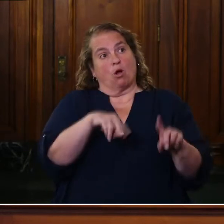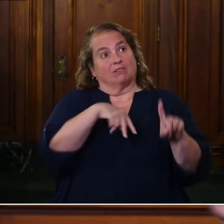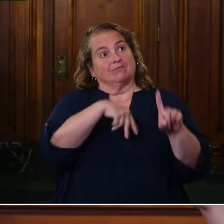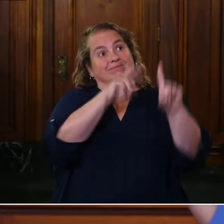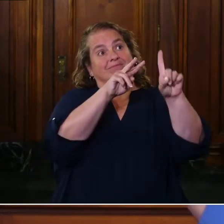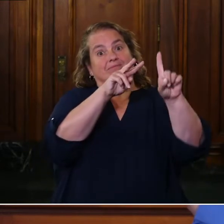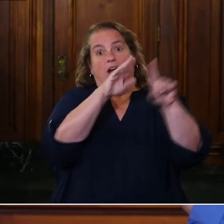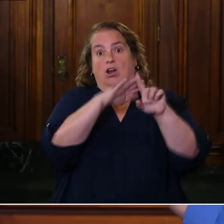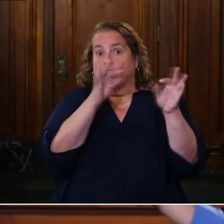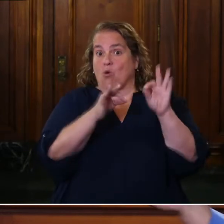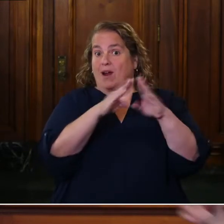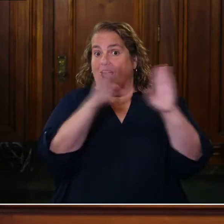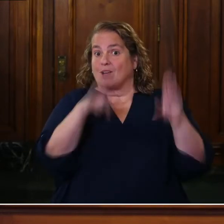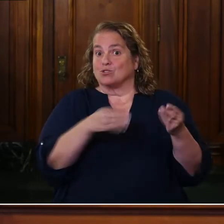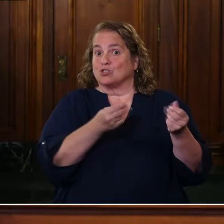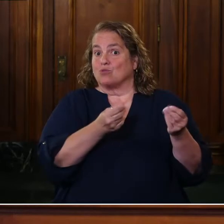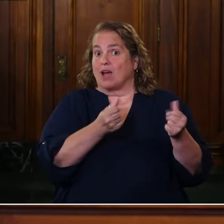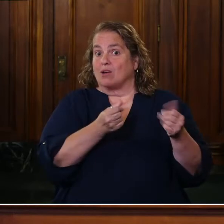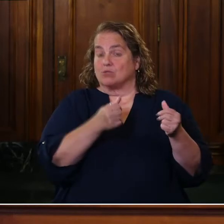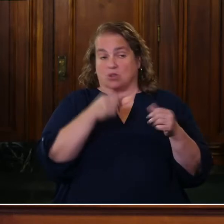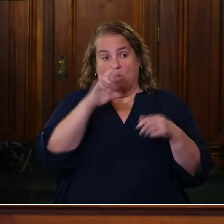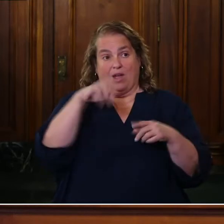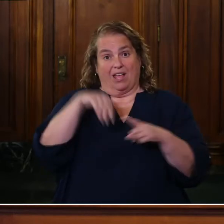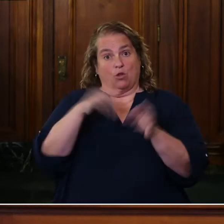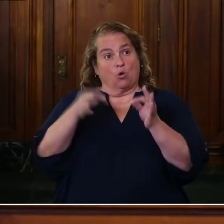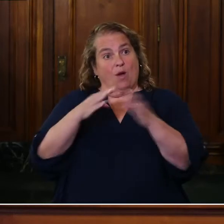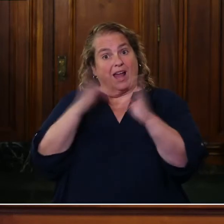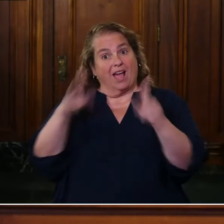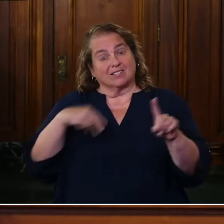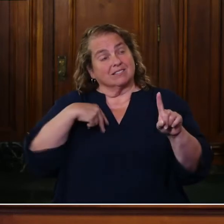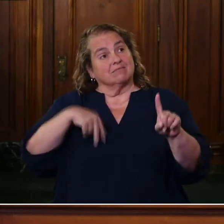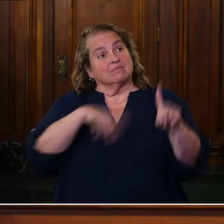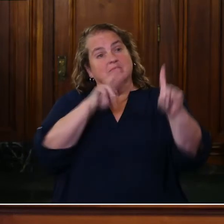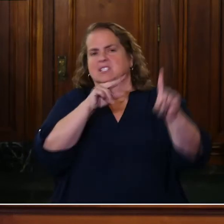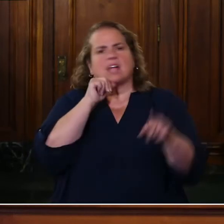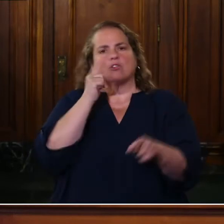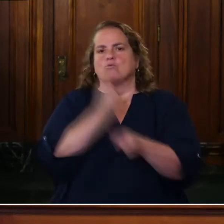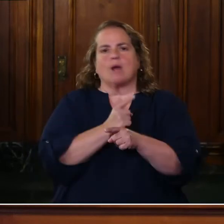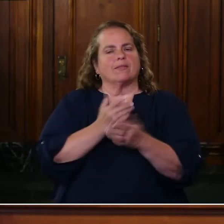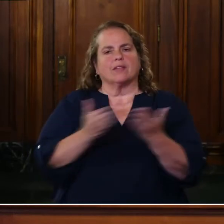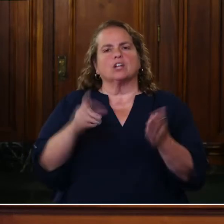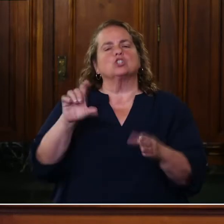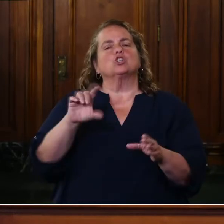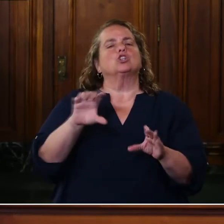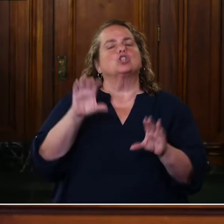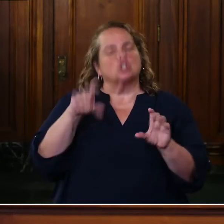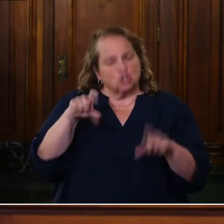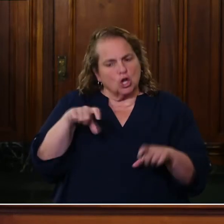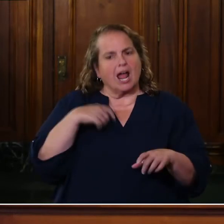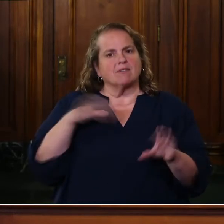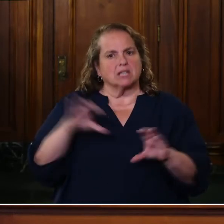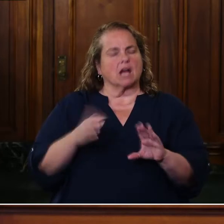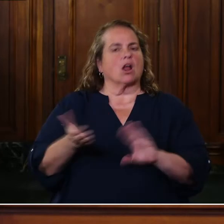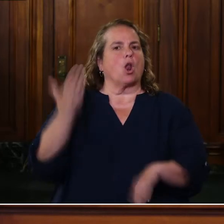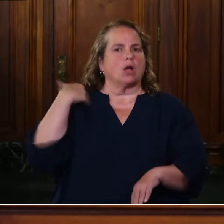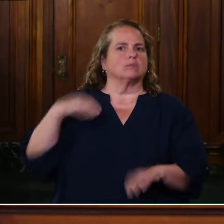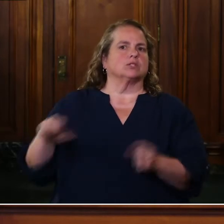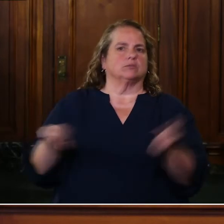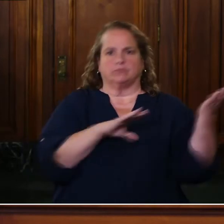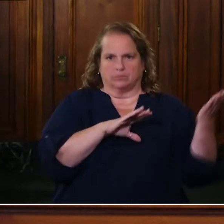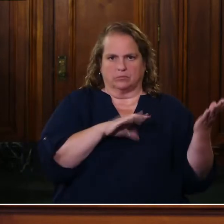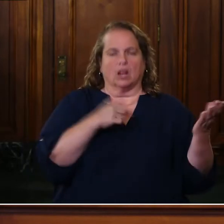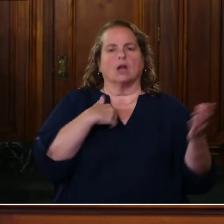on courthouse grounds or in the rotunda is not the right thing. Should have done it long ago, but let's, let's get rid of them now.